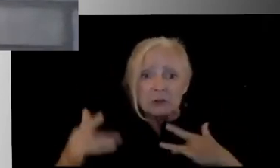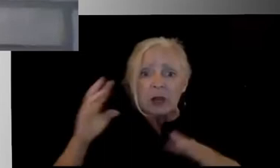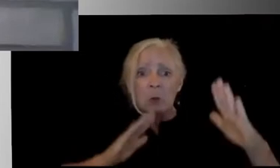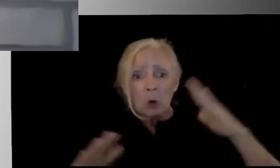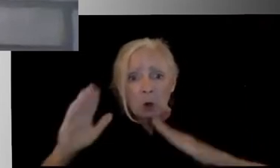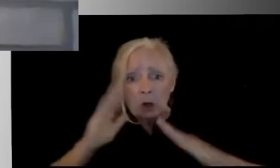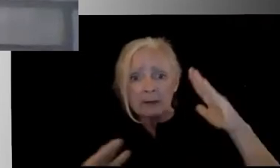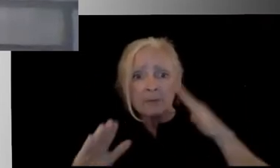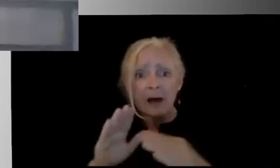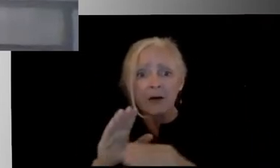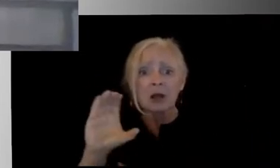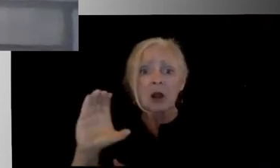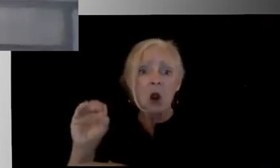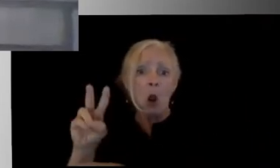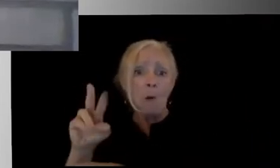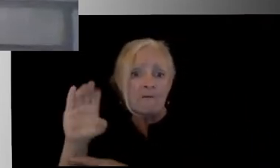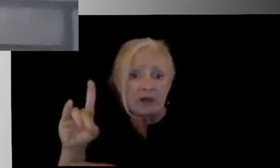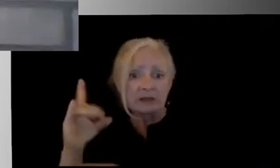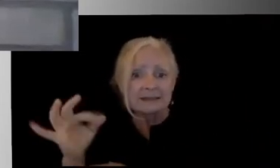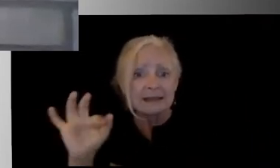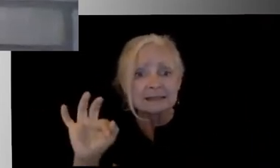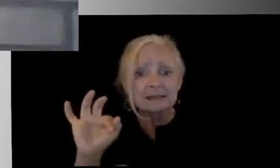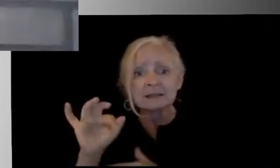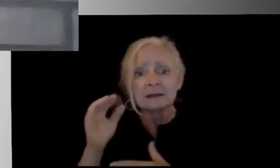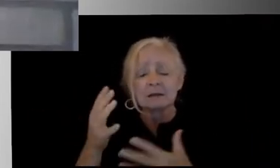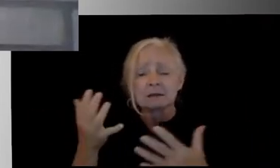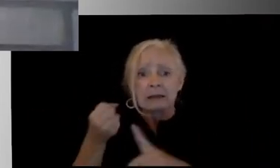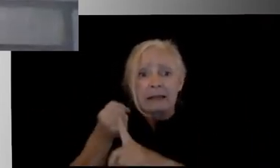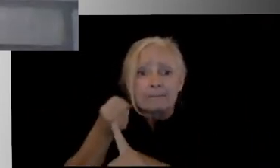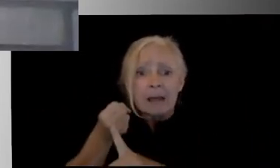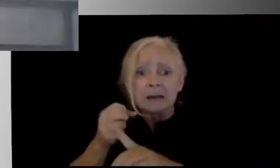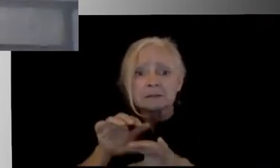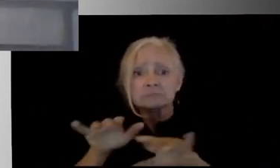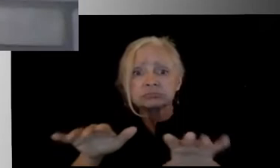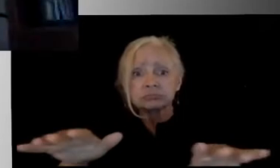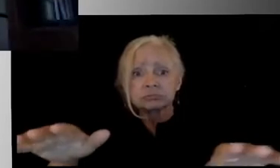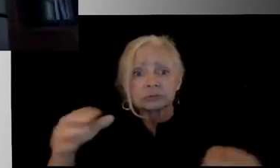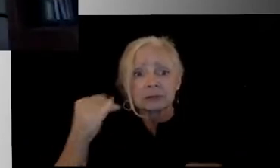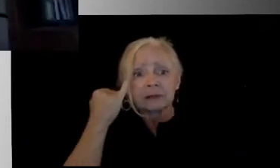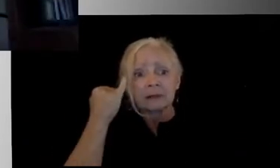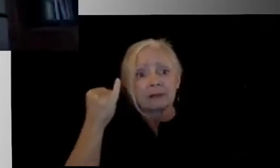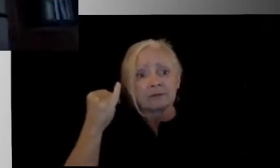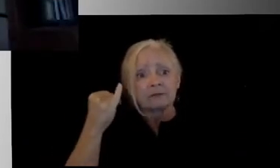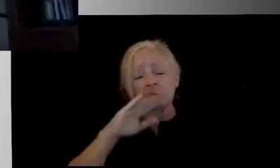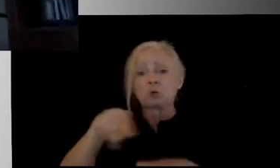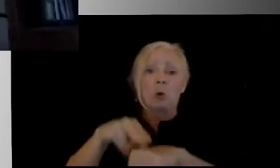virus and what the other effects would be for if we did go back to school as normal.